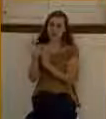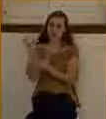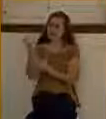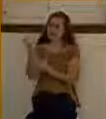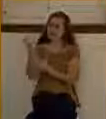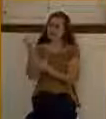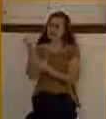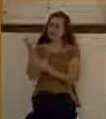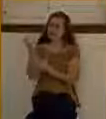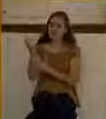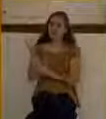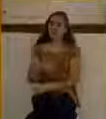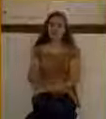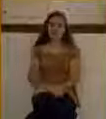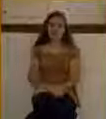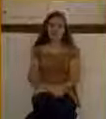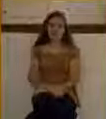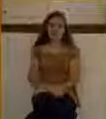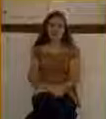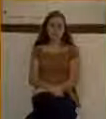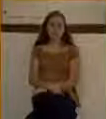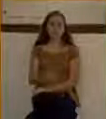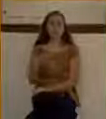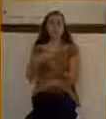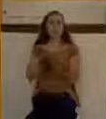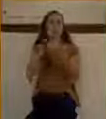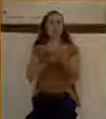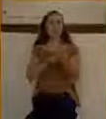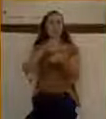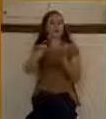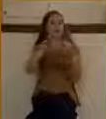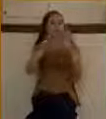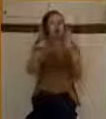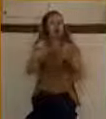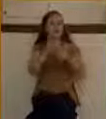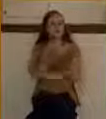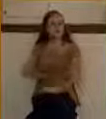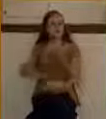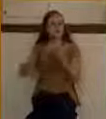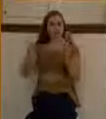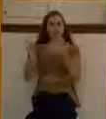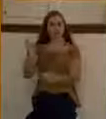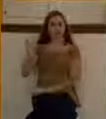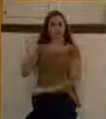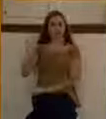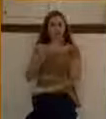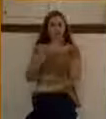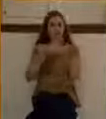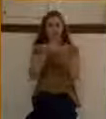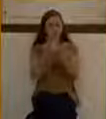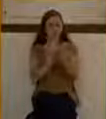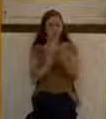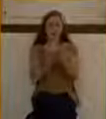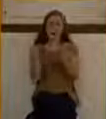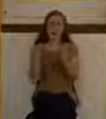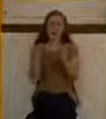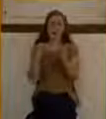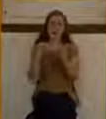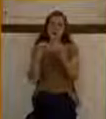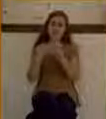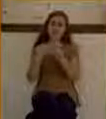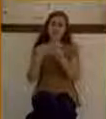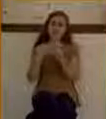voice. When I read of great Christians in the past, I read of Christians who were persistent in their prayers.